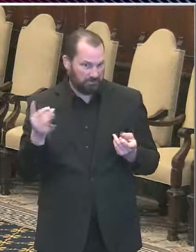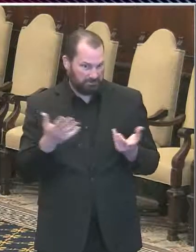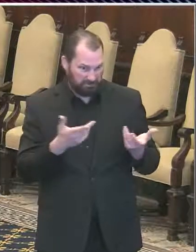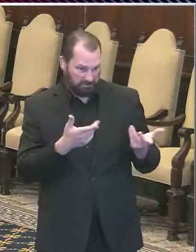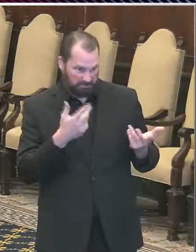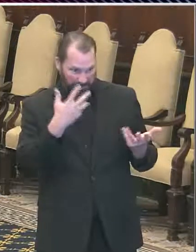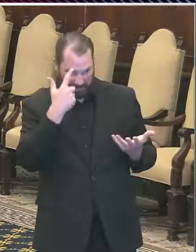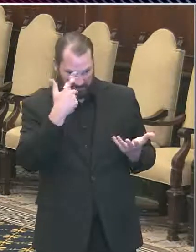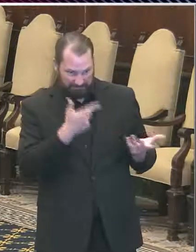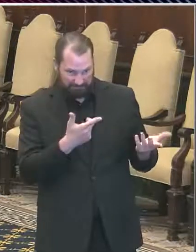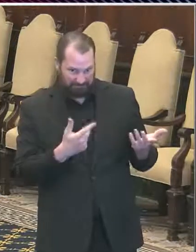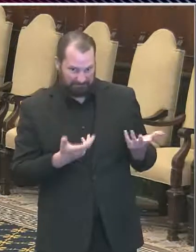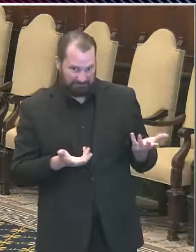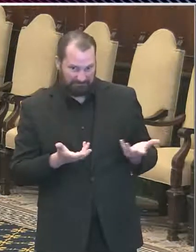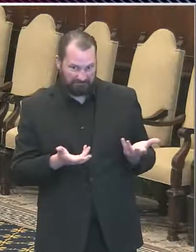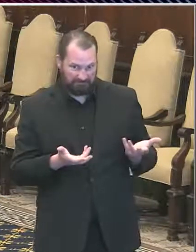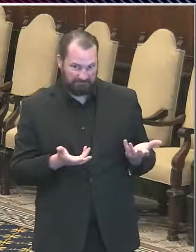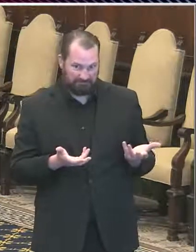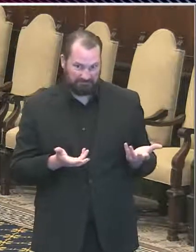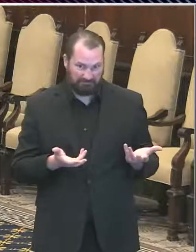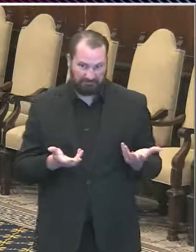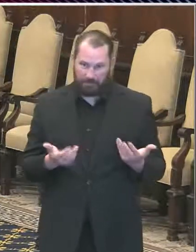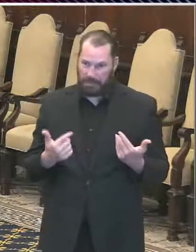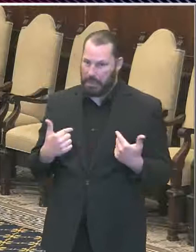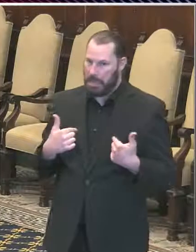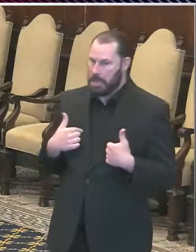from anyone in New Jersey at all.